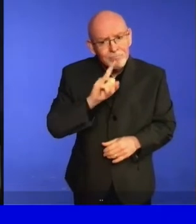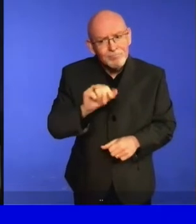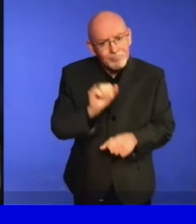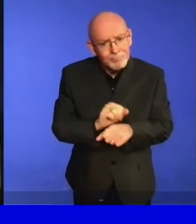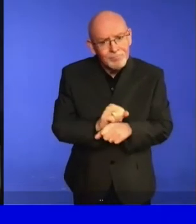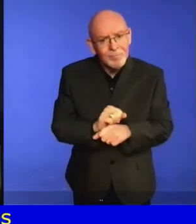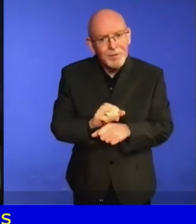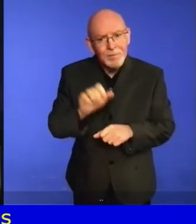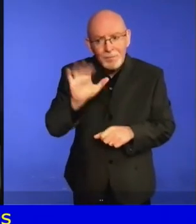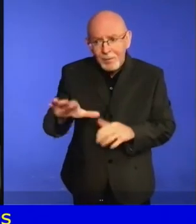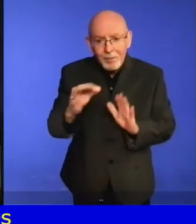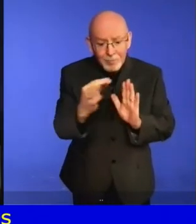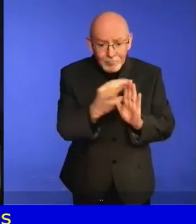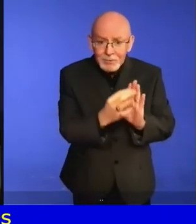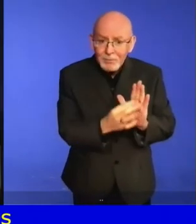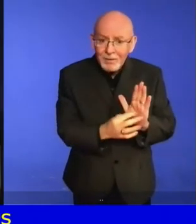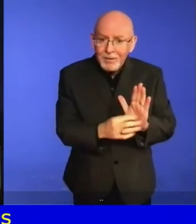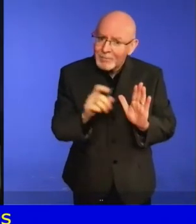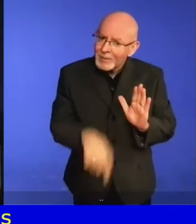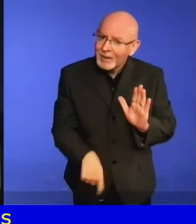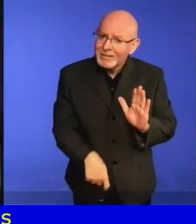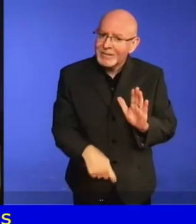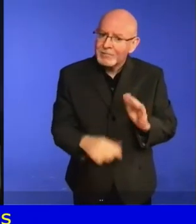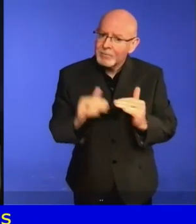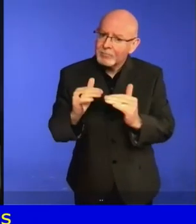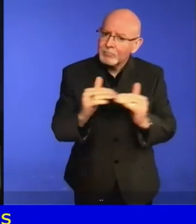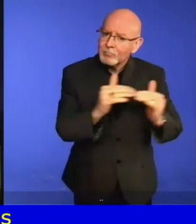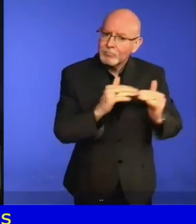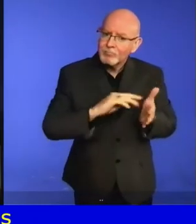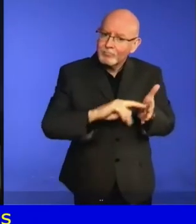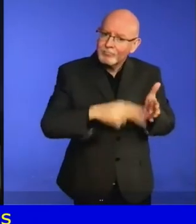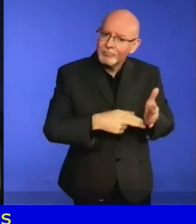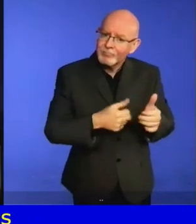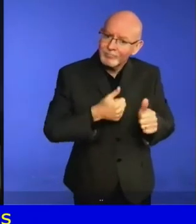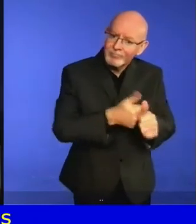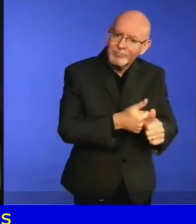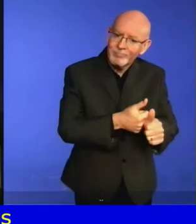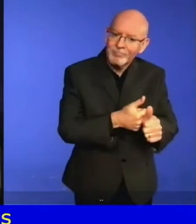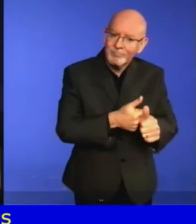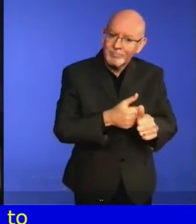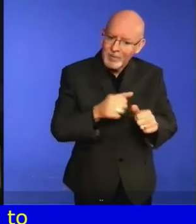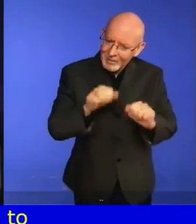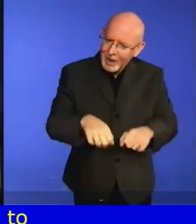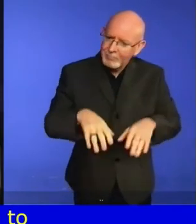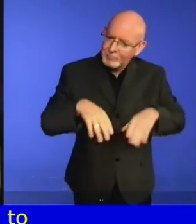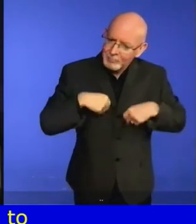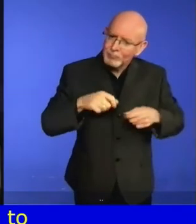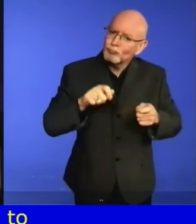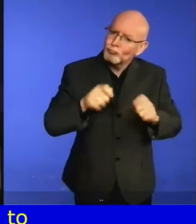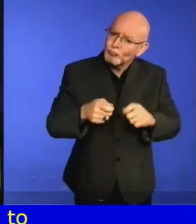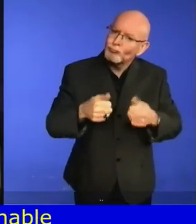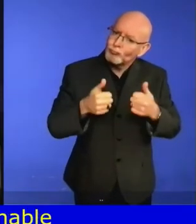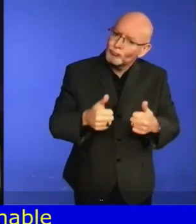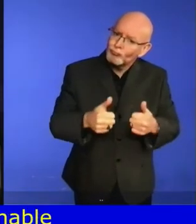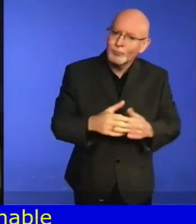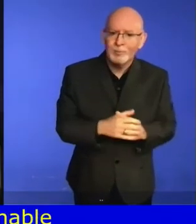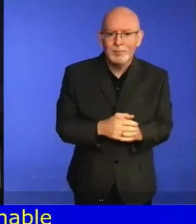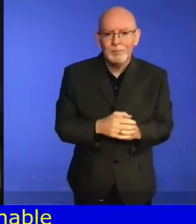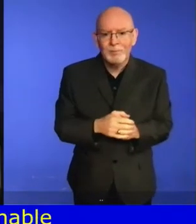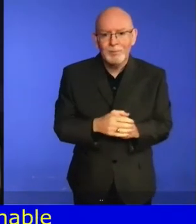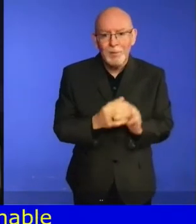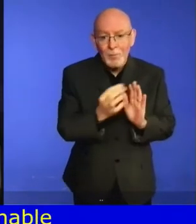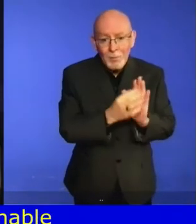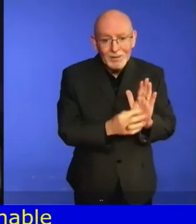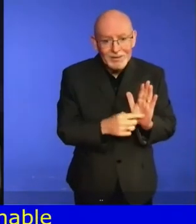ensure their immediate non-discrimination duties in the context of disability. In this regard,